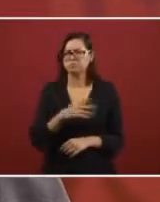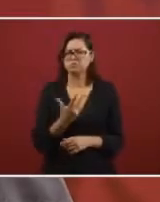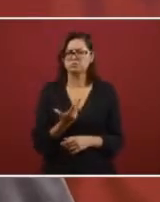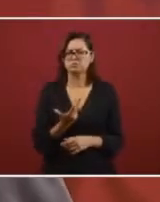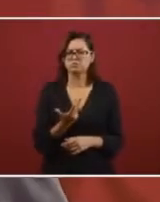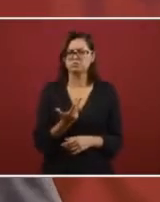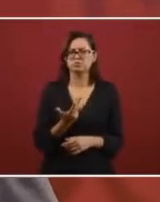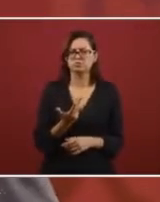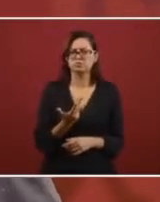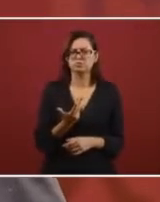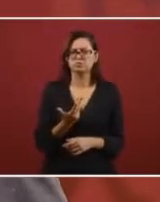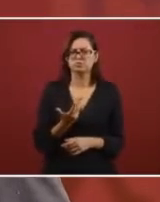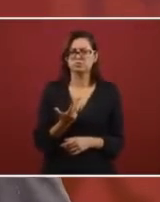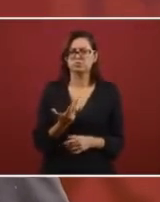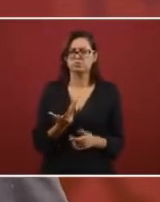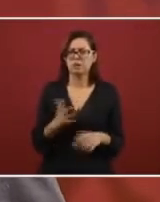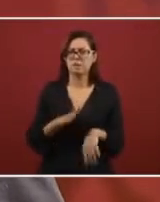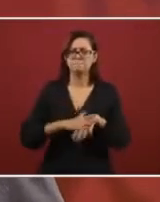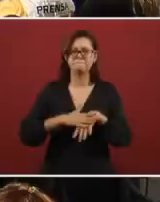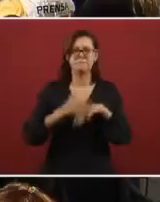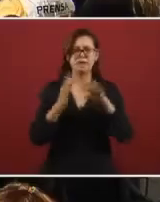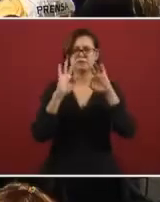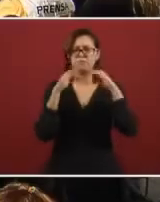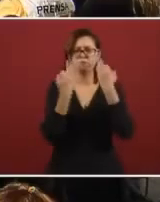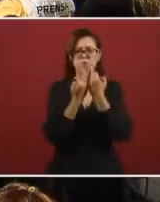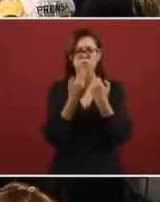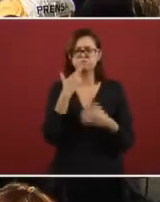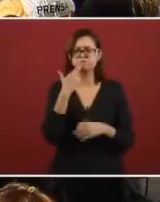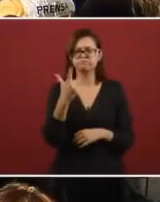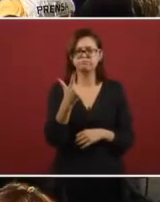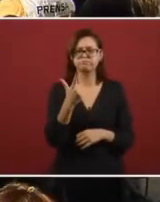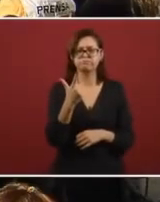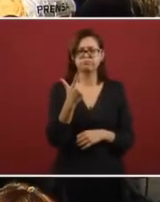account. And the model that is best,